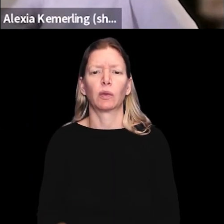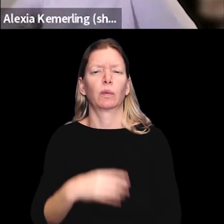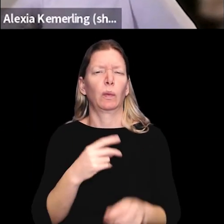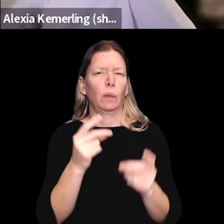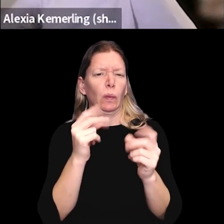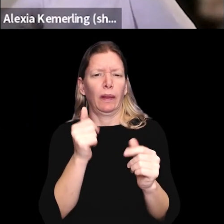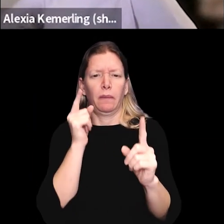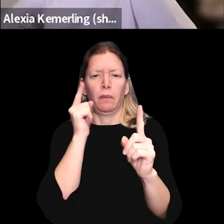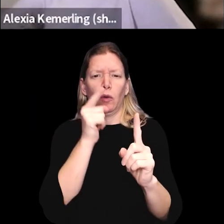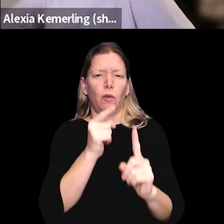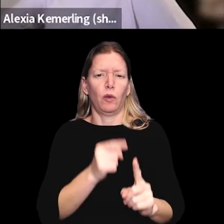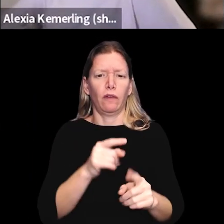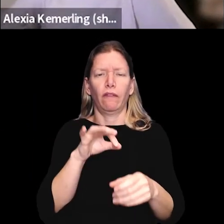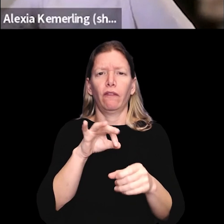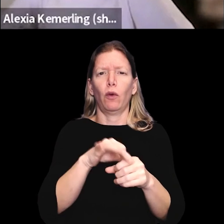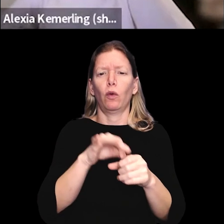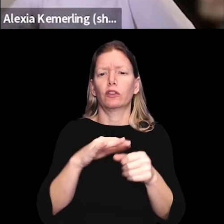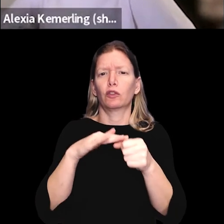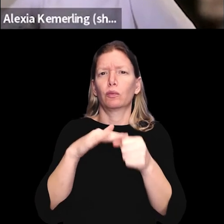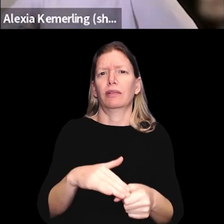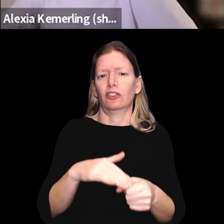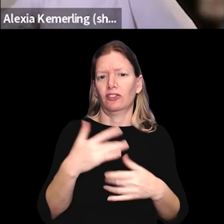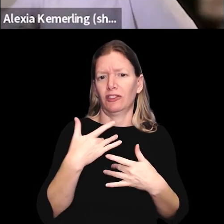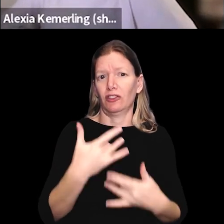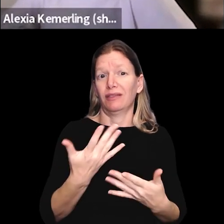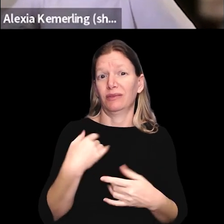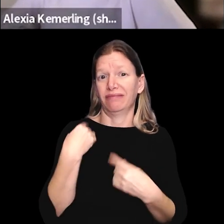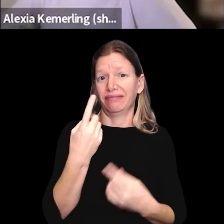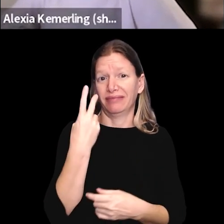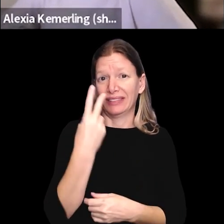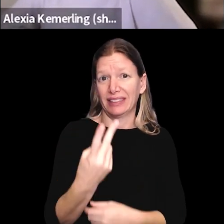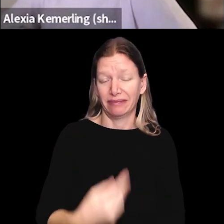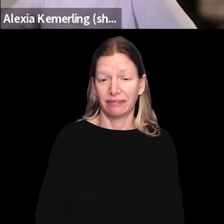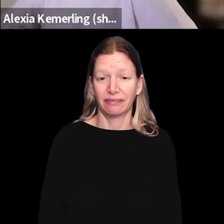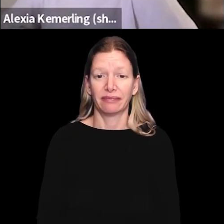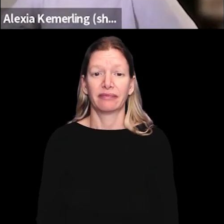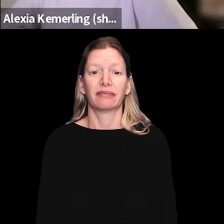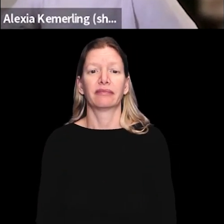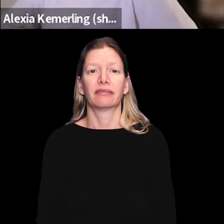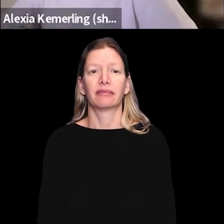I'm just going to quickly highlight some of the voter suppression trends that we've seen.